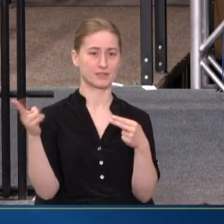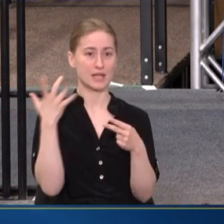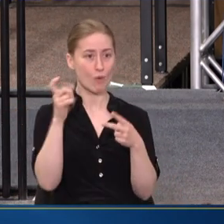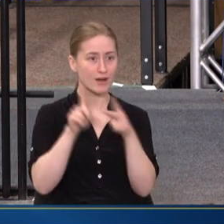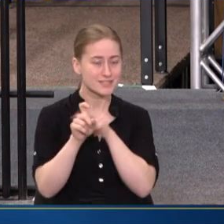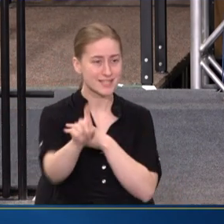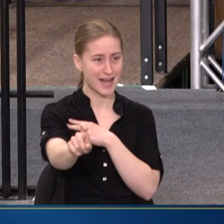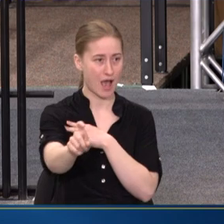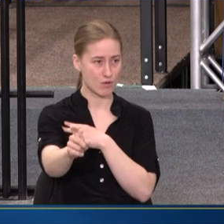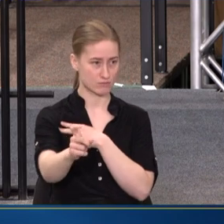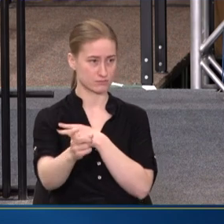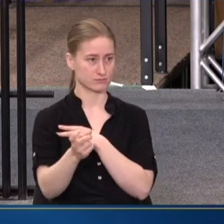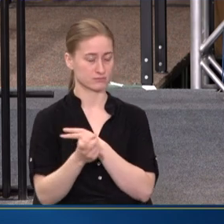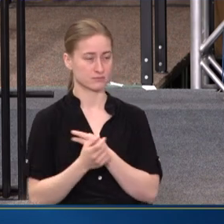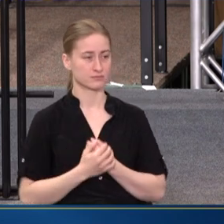OUT.